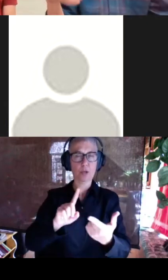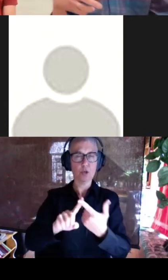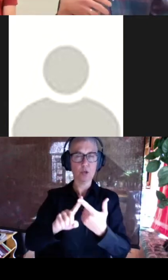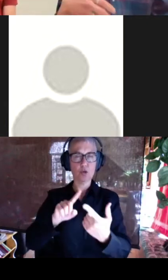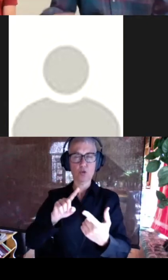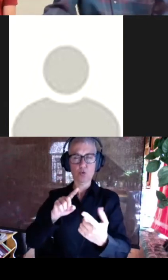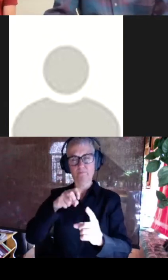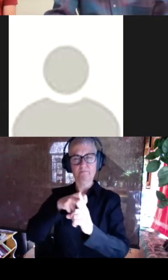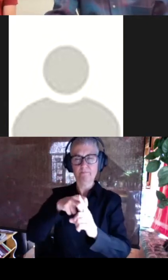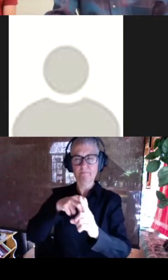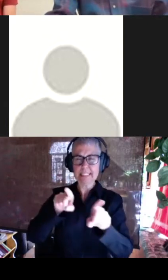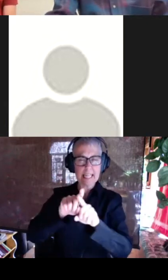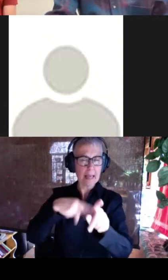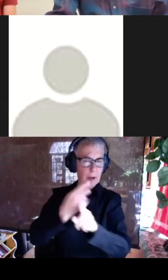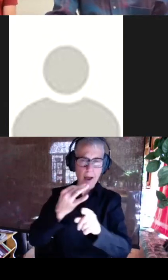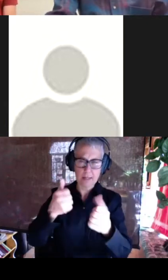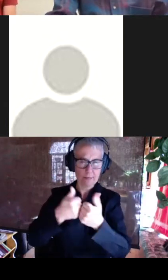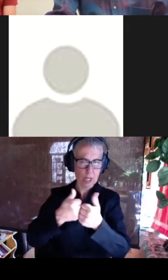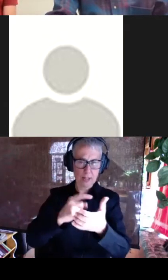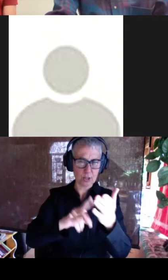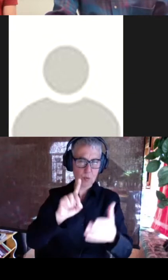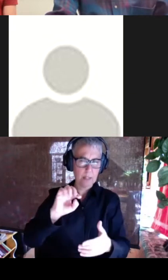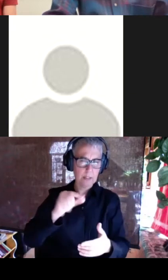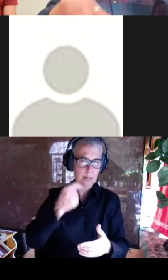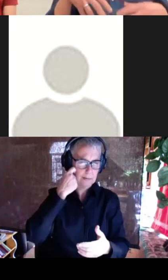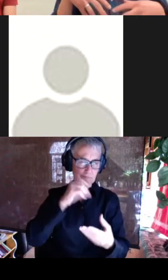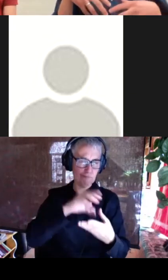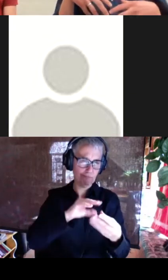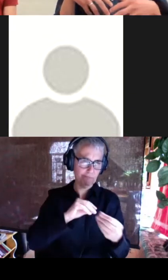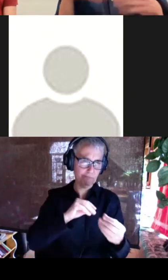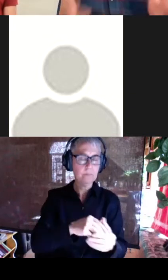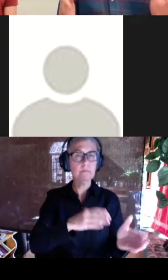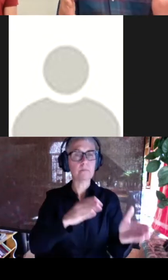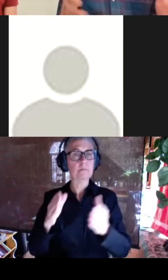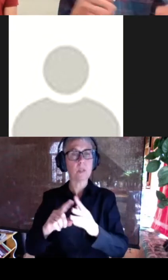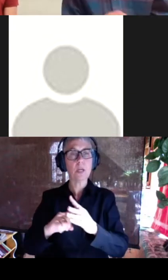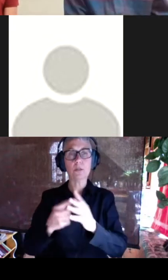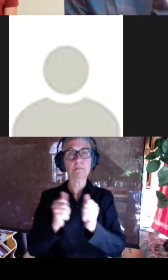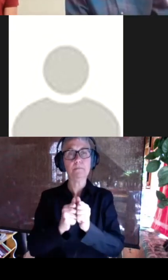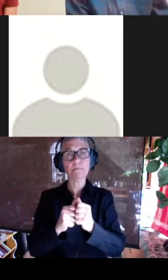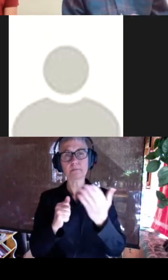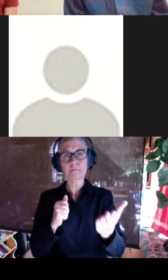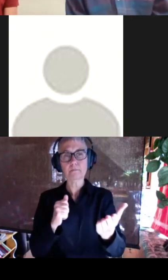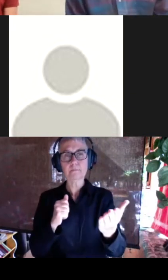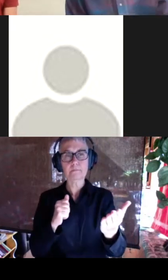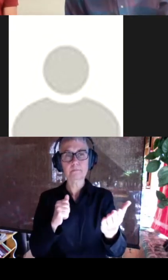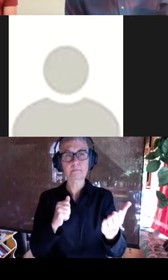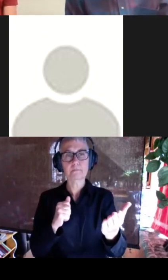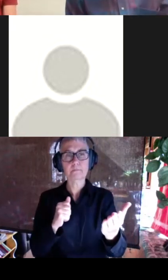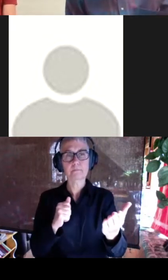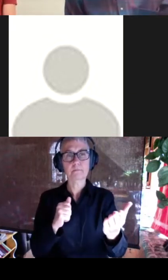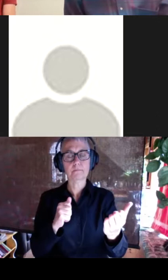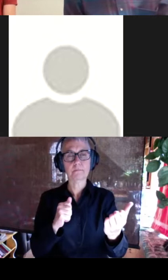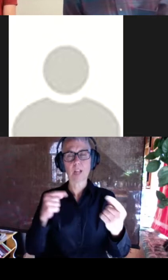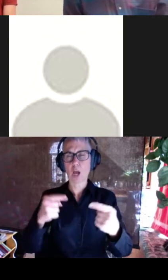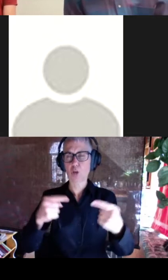same sorts of challenges that Doug just introduced. So I wanted to start us off by just contrasting